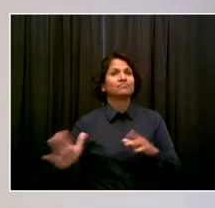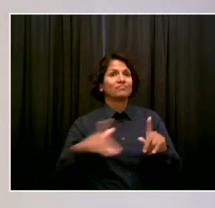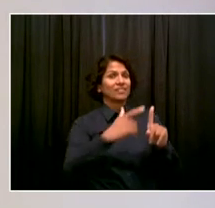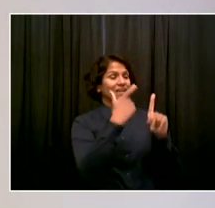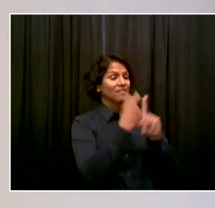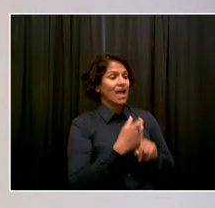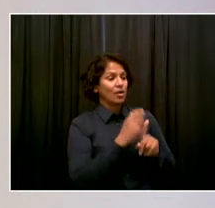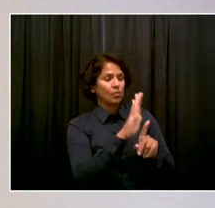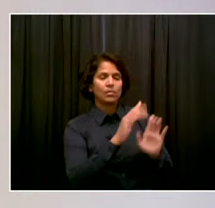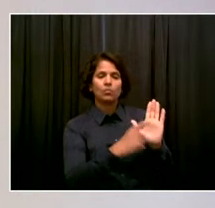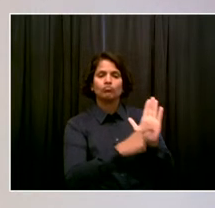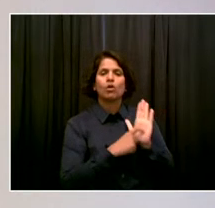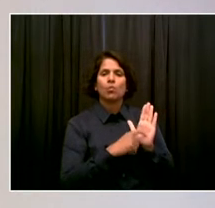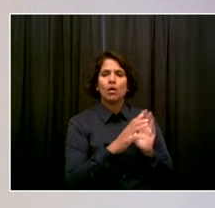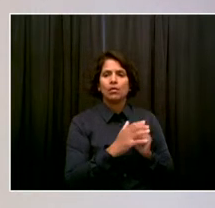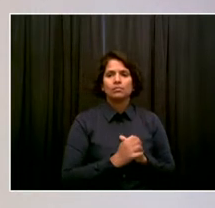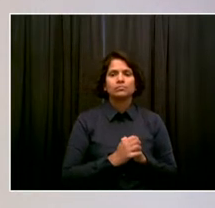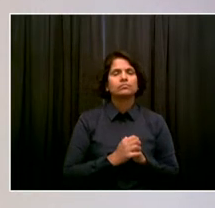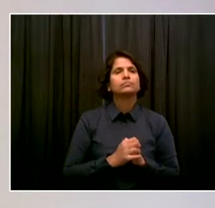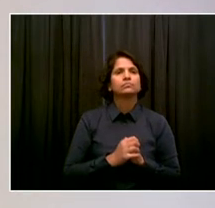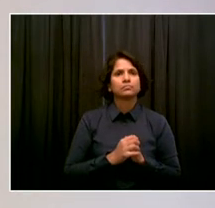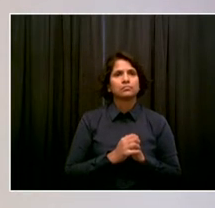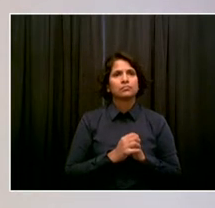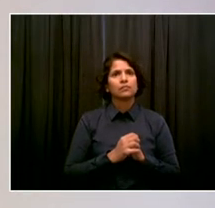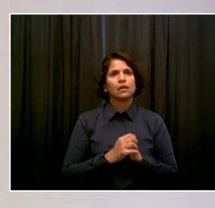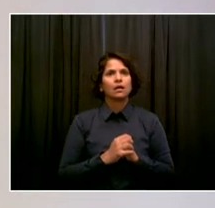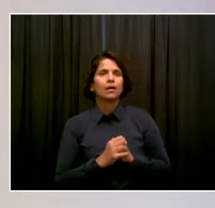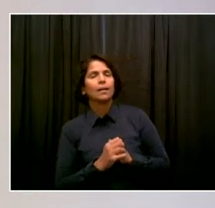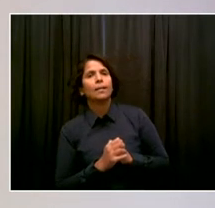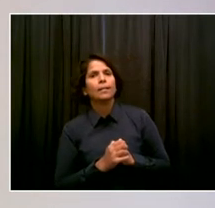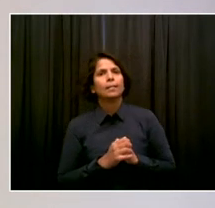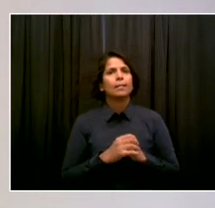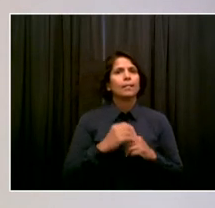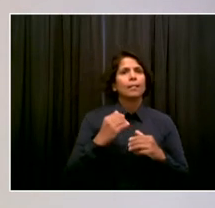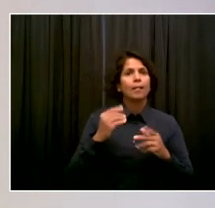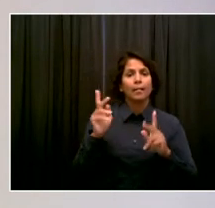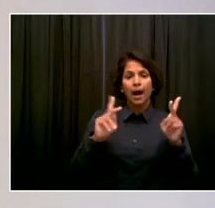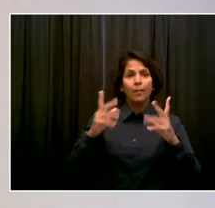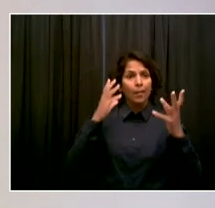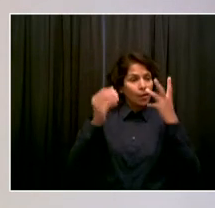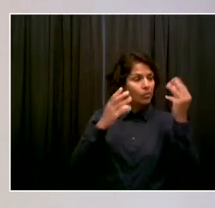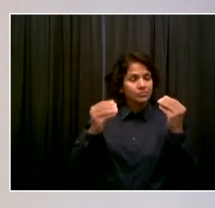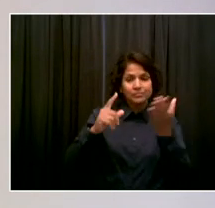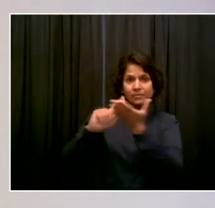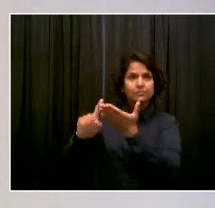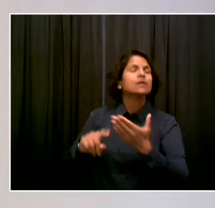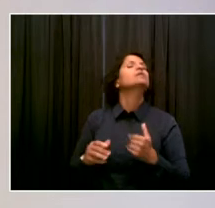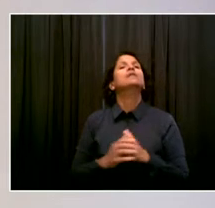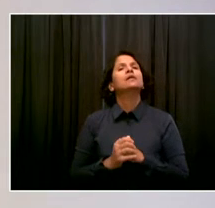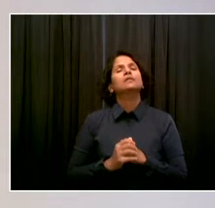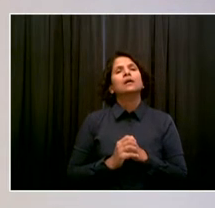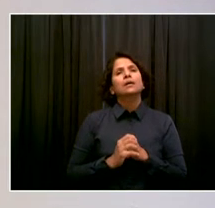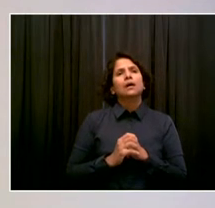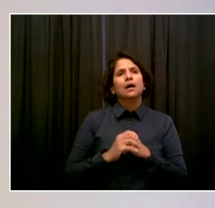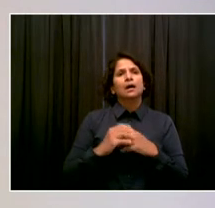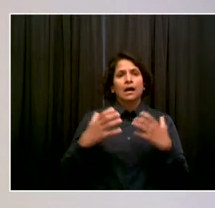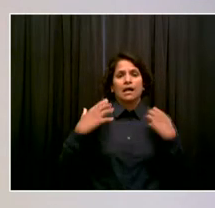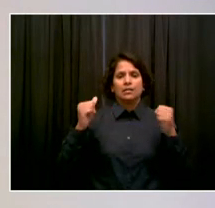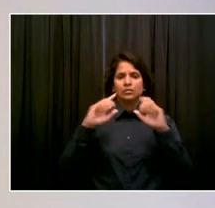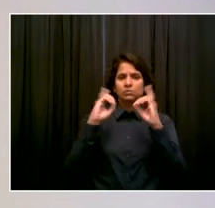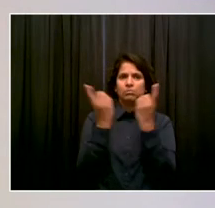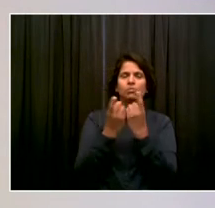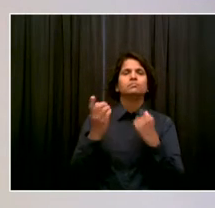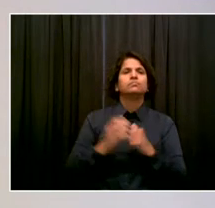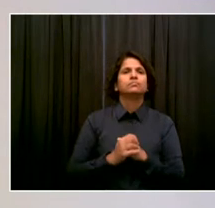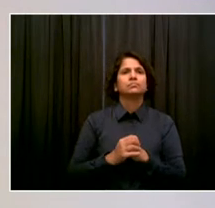of the key to NYC. This will be not just health department inspectors, but a multi-agency set of inspectors